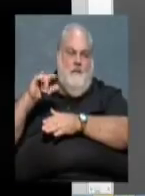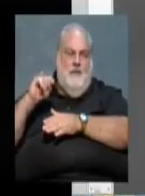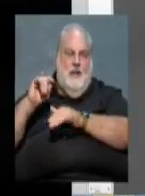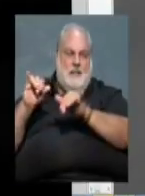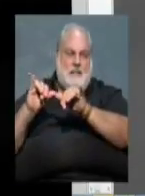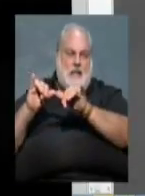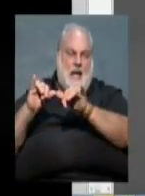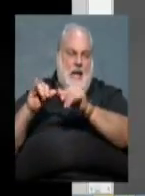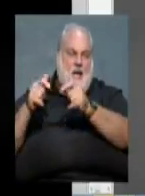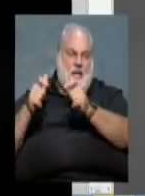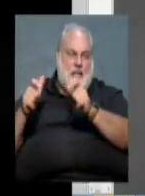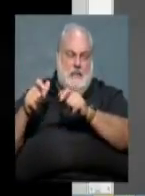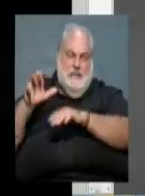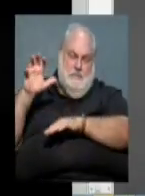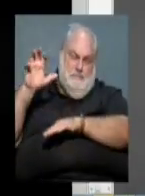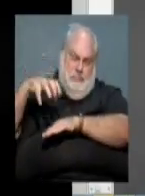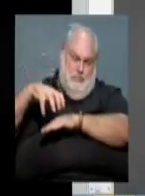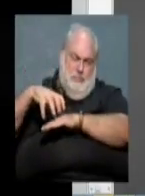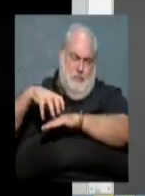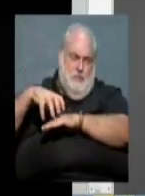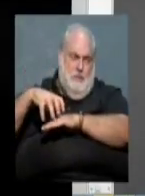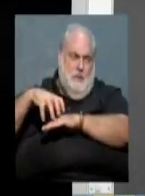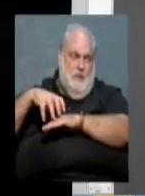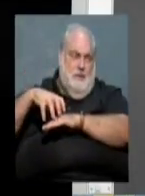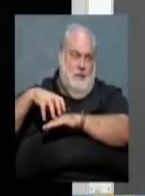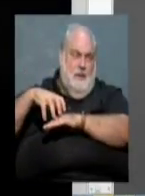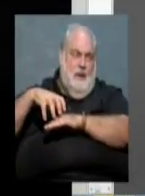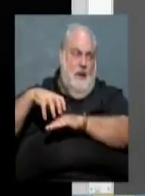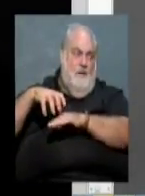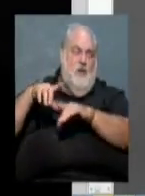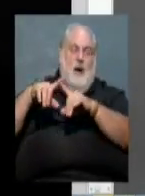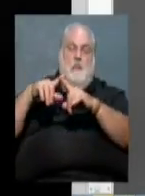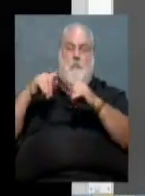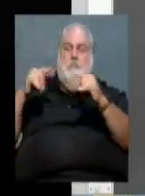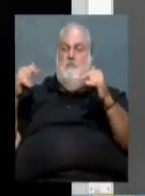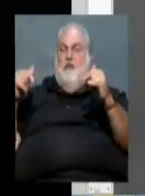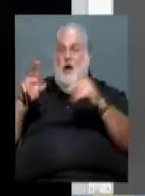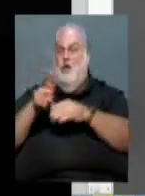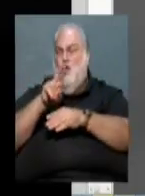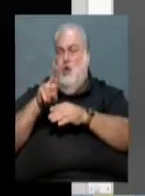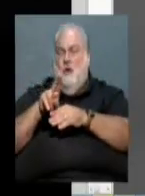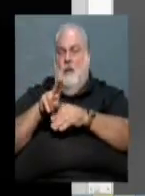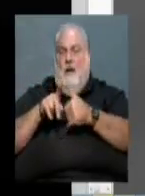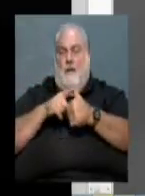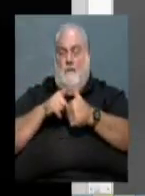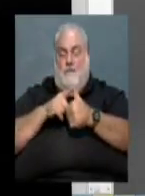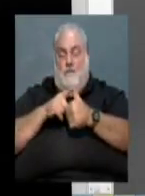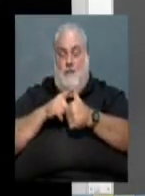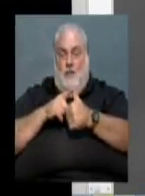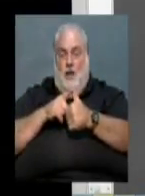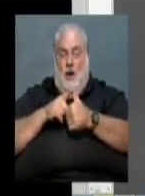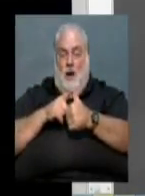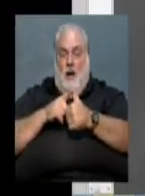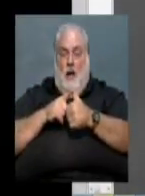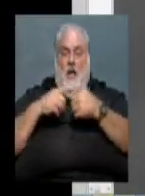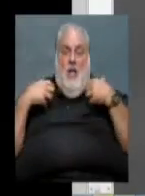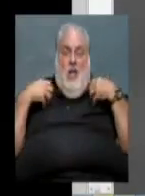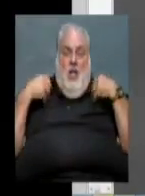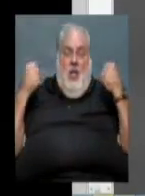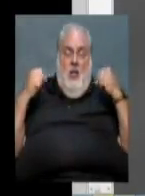for a mix of uses. The primary use will be a personal training studio, a health spa,